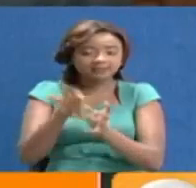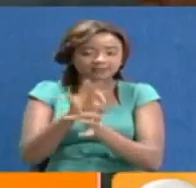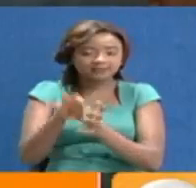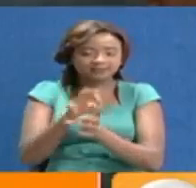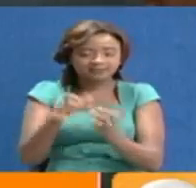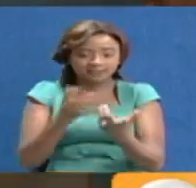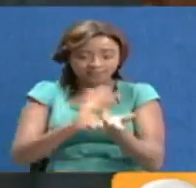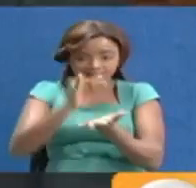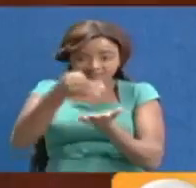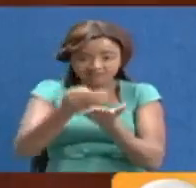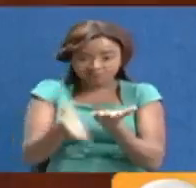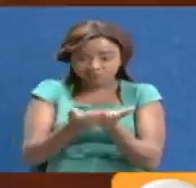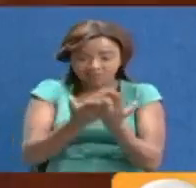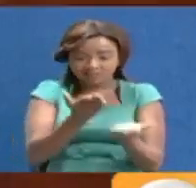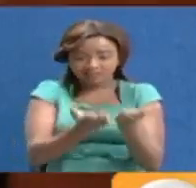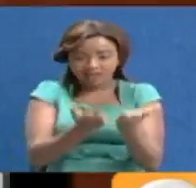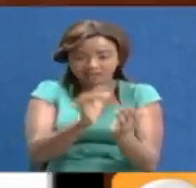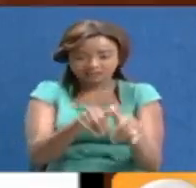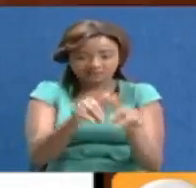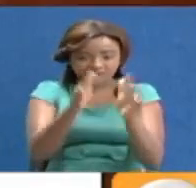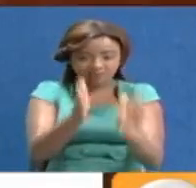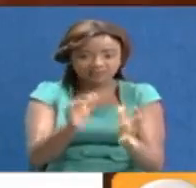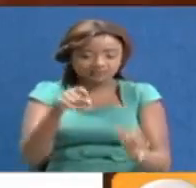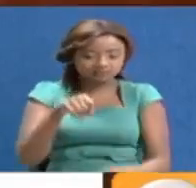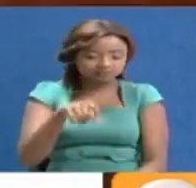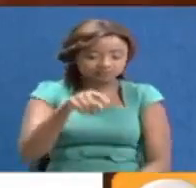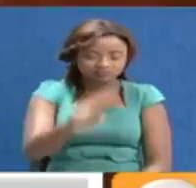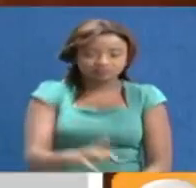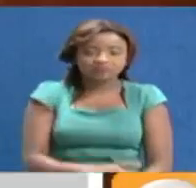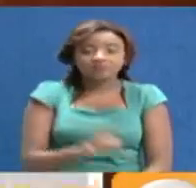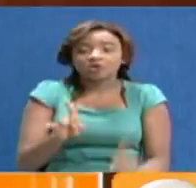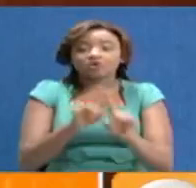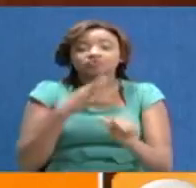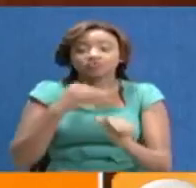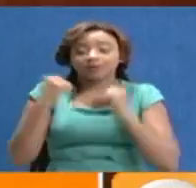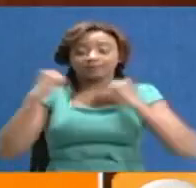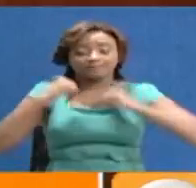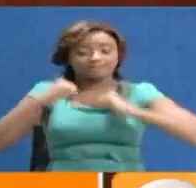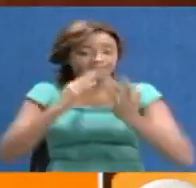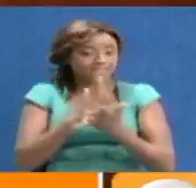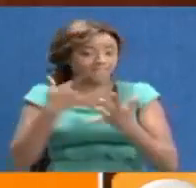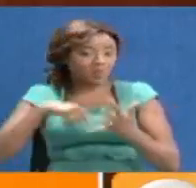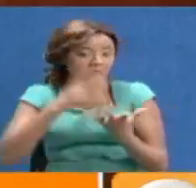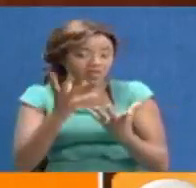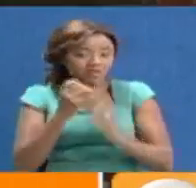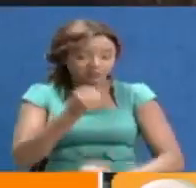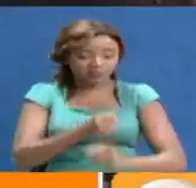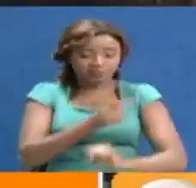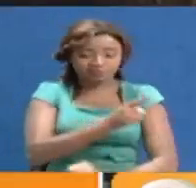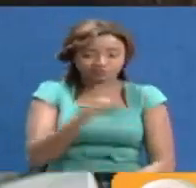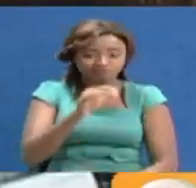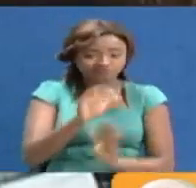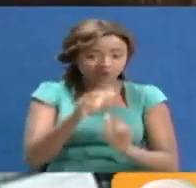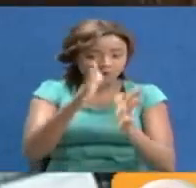stabilization of farmers. We would want to agree that there is need to support farmers in terms of extension services.